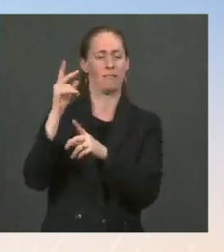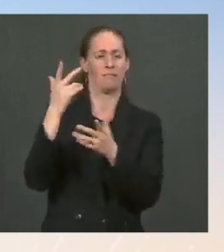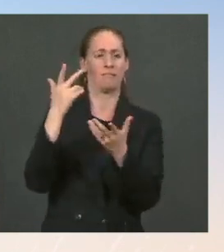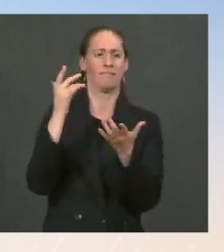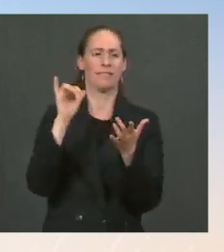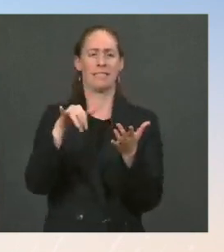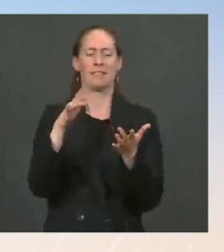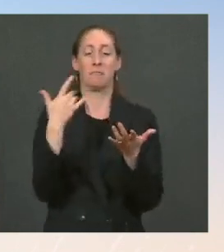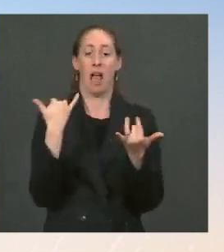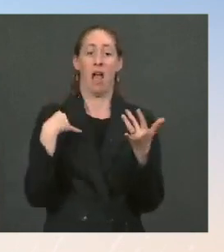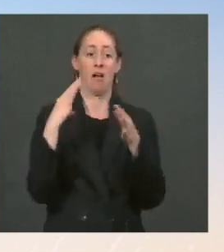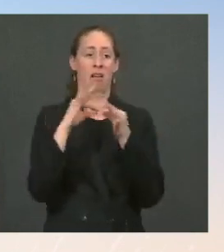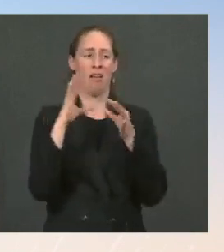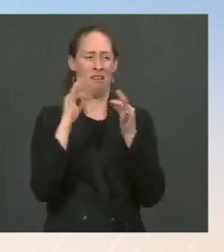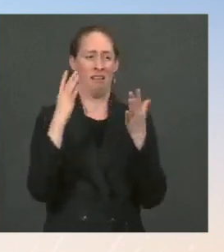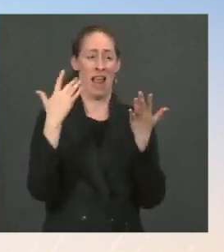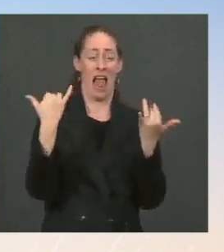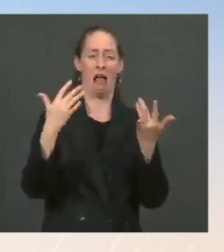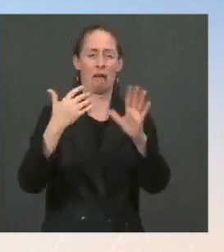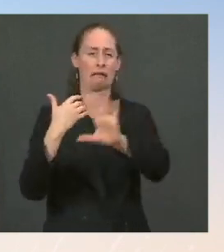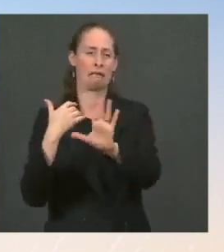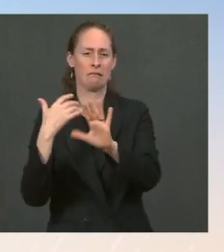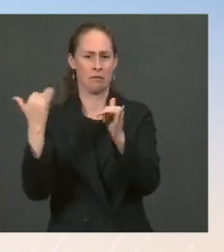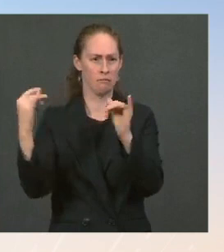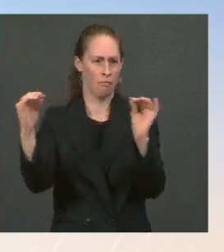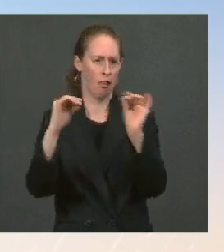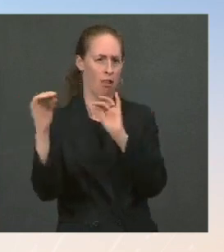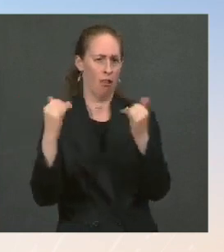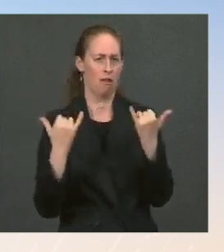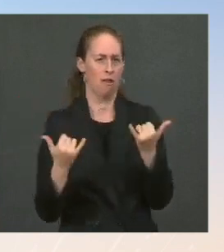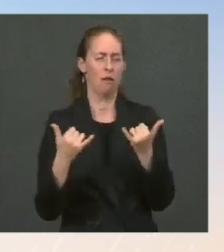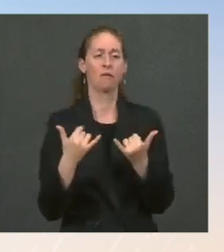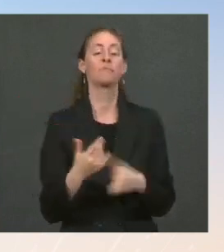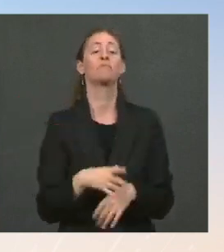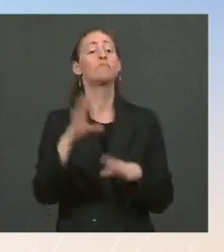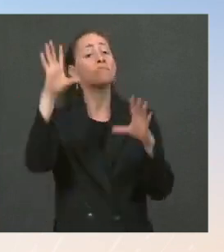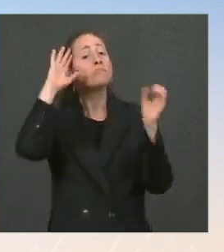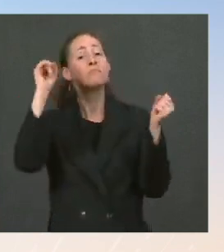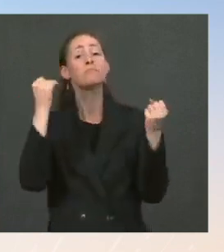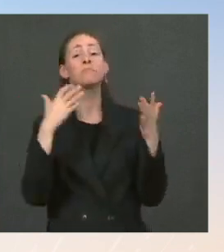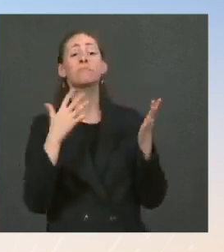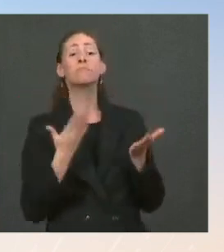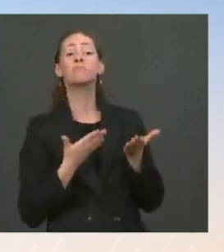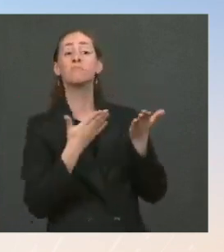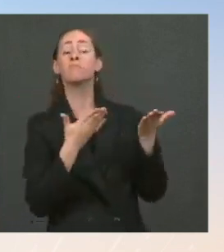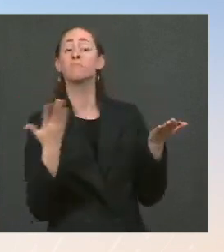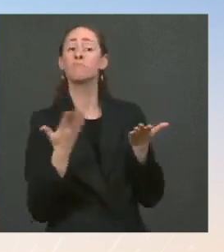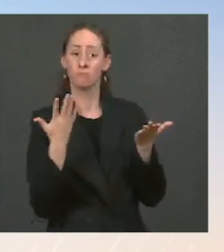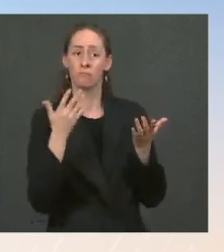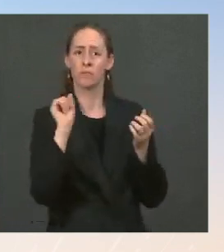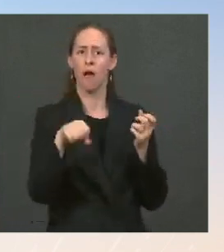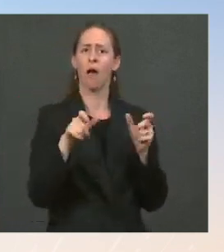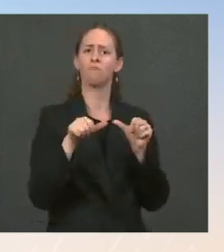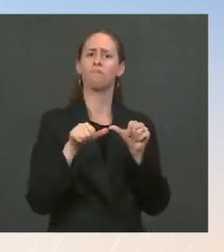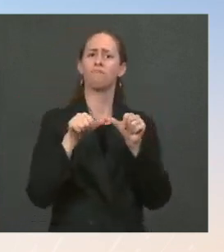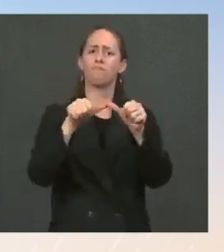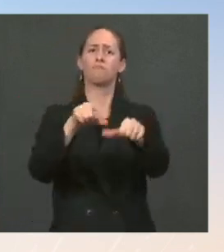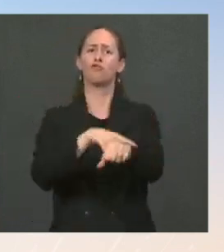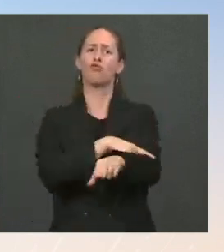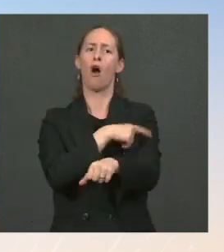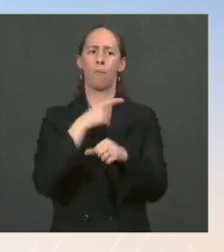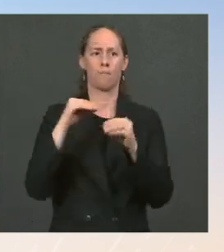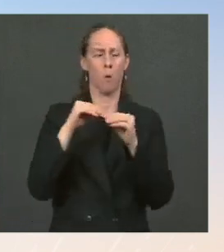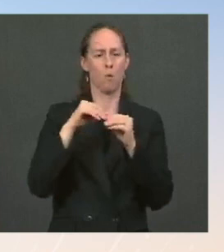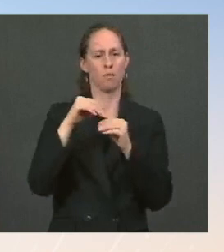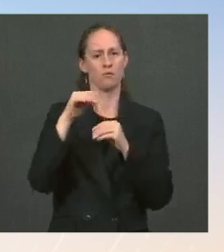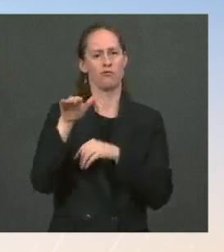negotiations. But I will say the President proposed an extension in the child tax credit because he feels that it is something